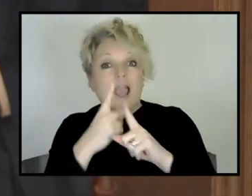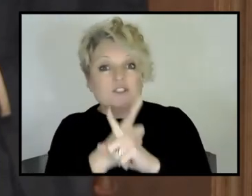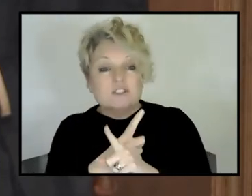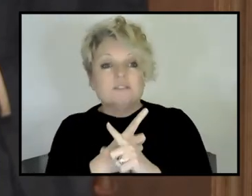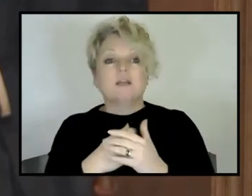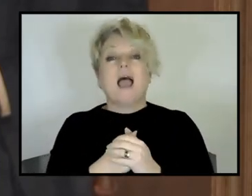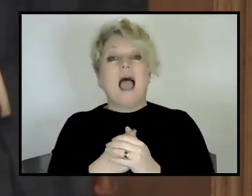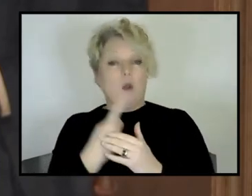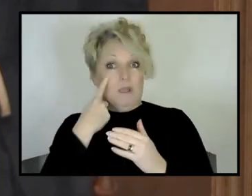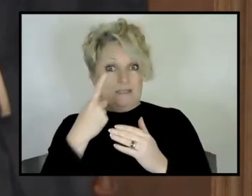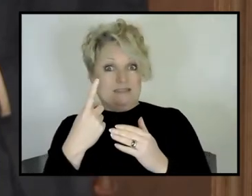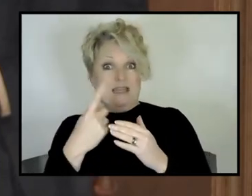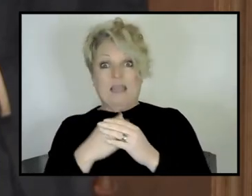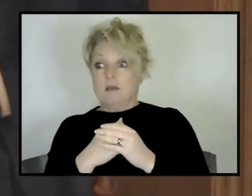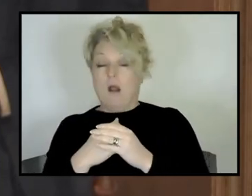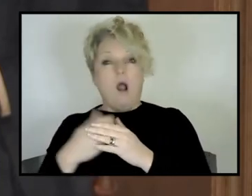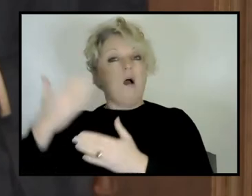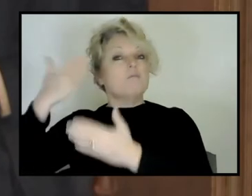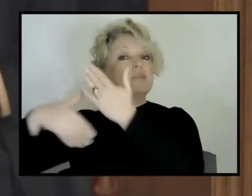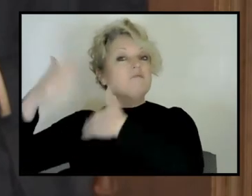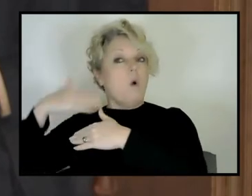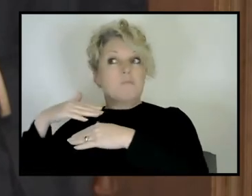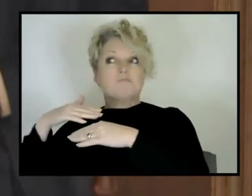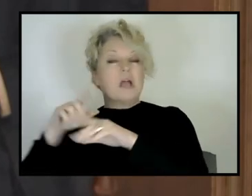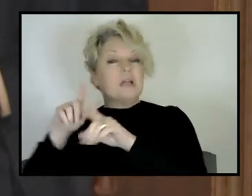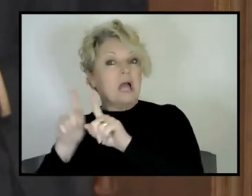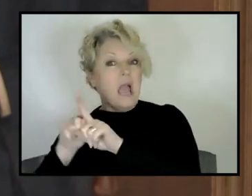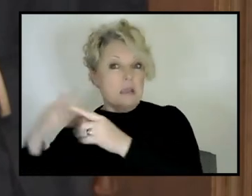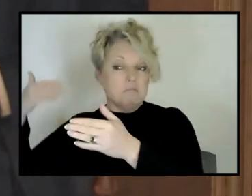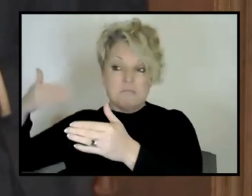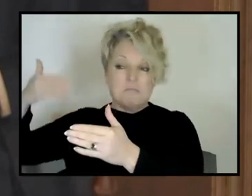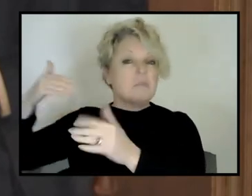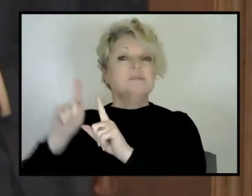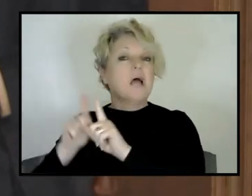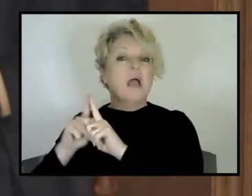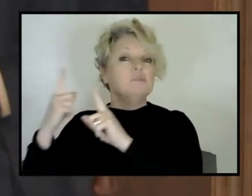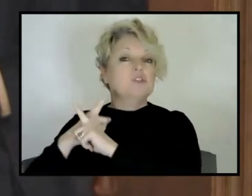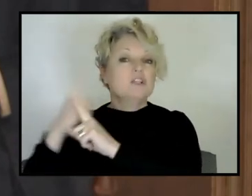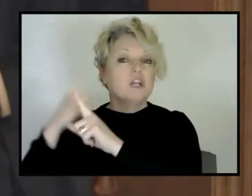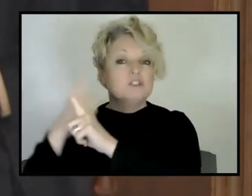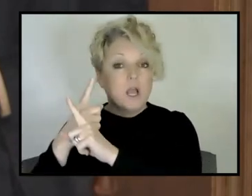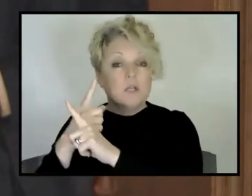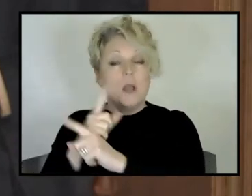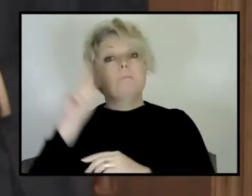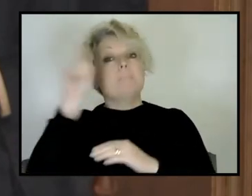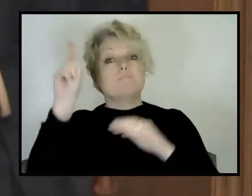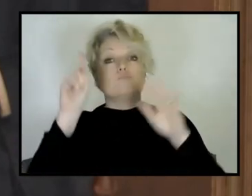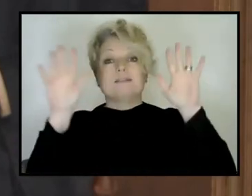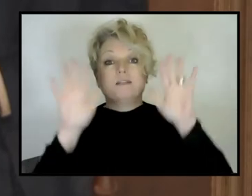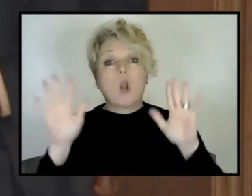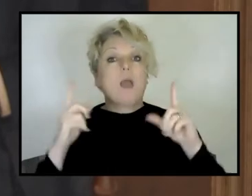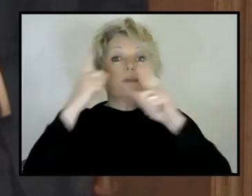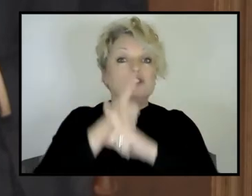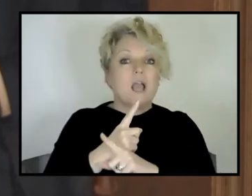similar and how different that was. then we can interpret the significance of the present day climate change in, in that context as well. So